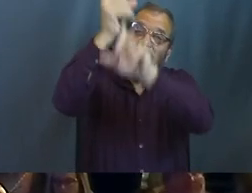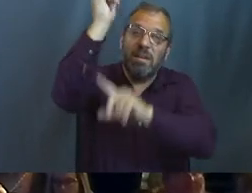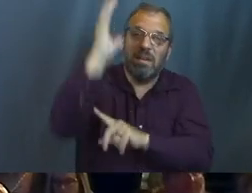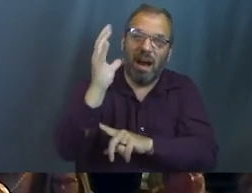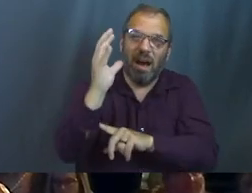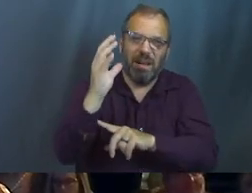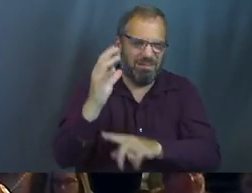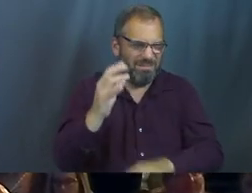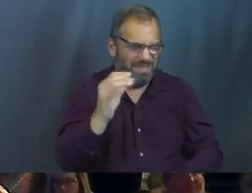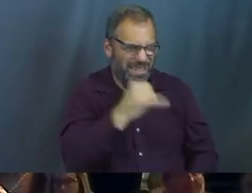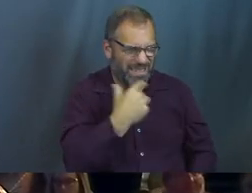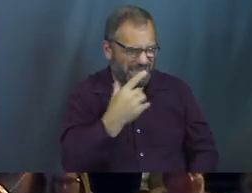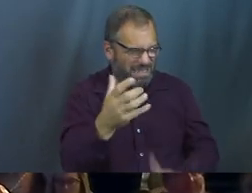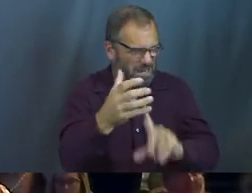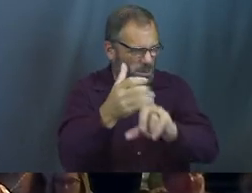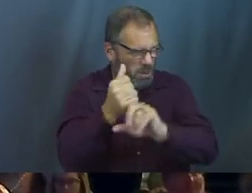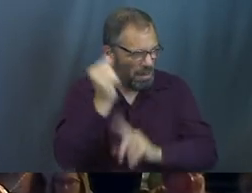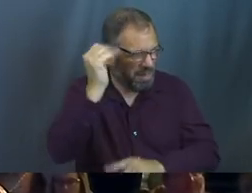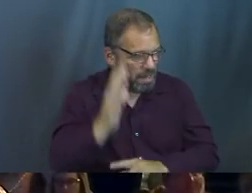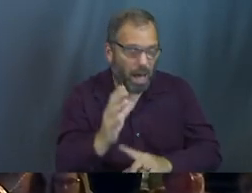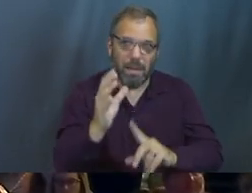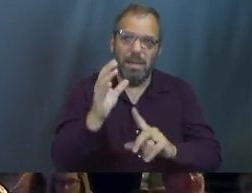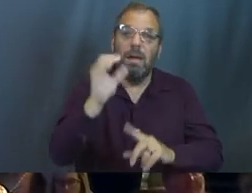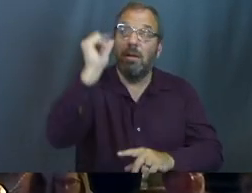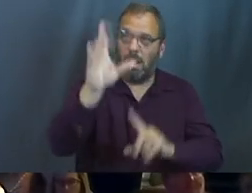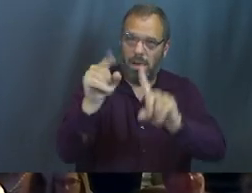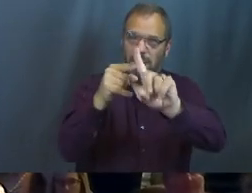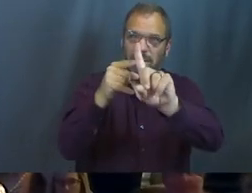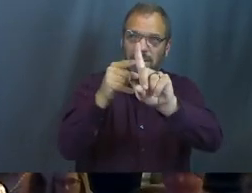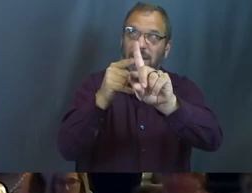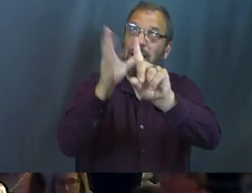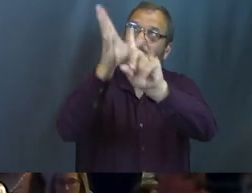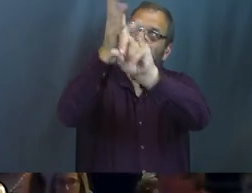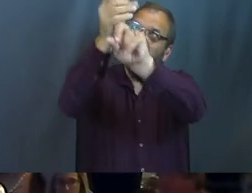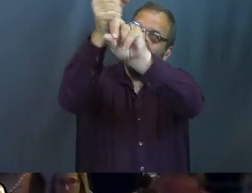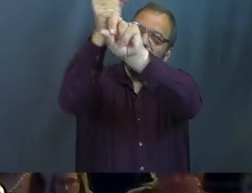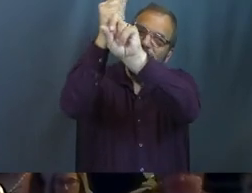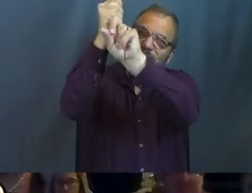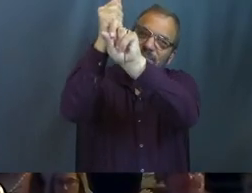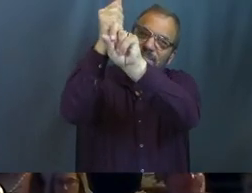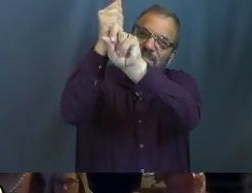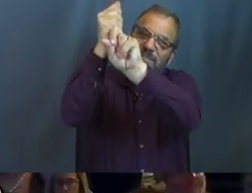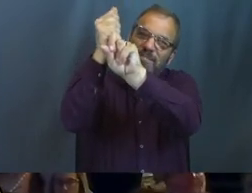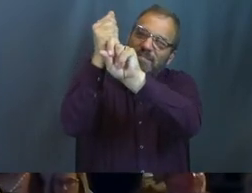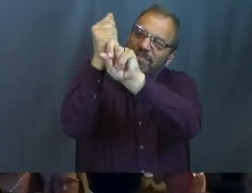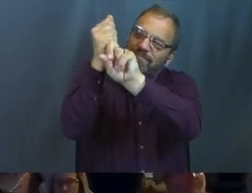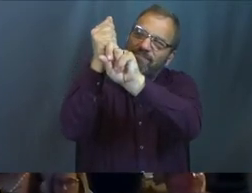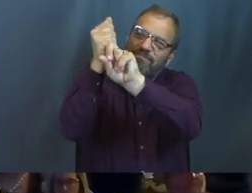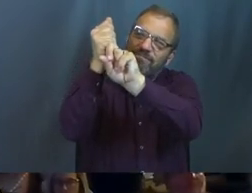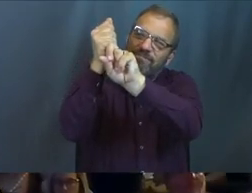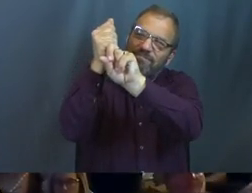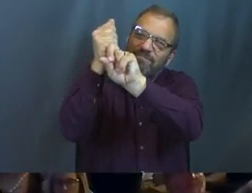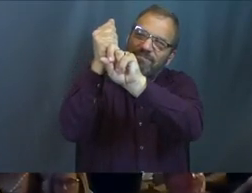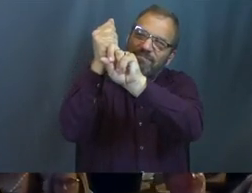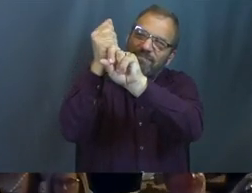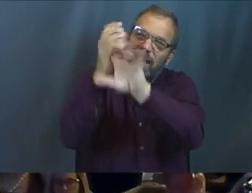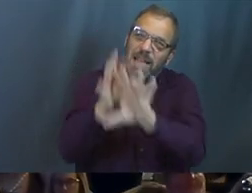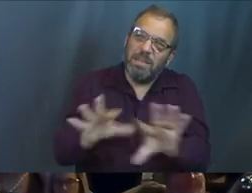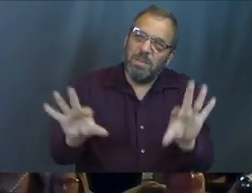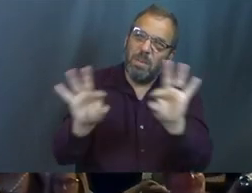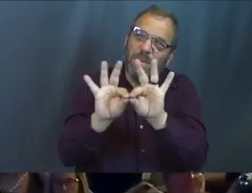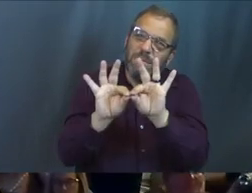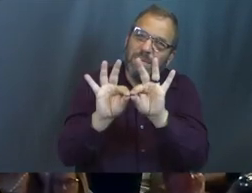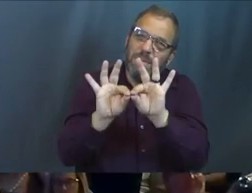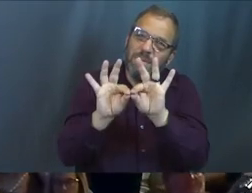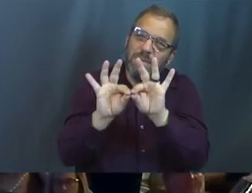Sounds real silly to say, but that's exactly what he's doing. Joseph was holding on to God. Here's the really important thing.